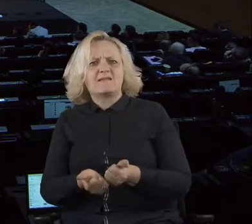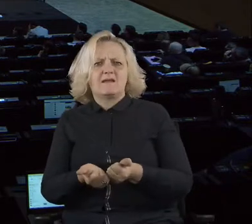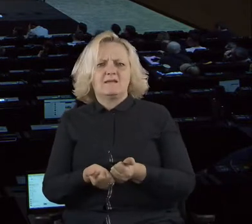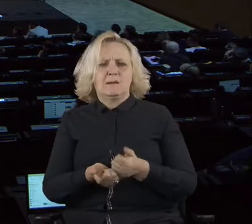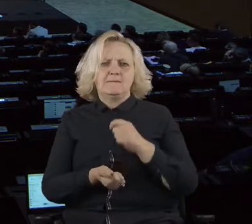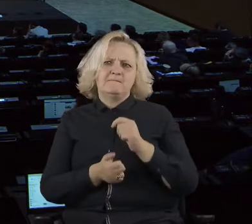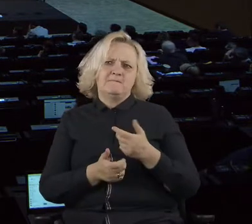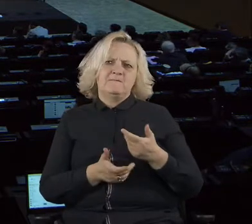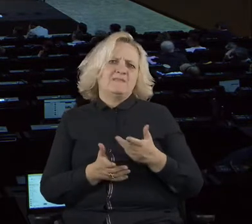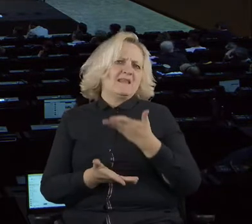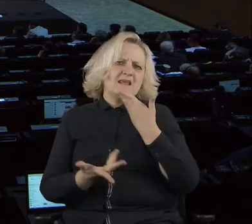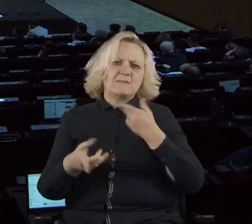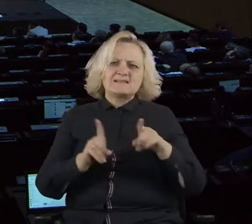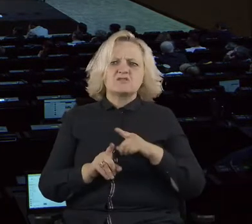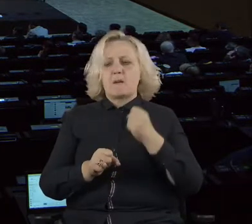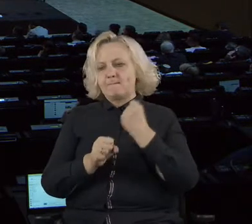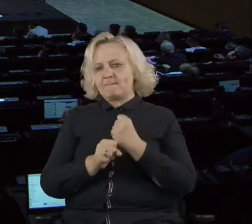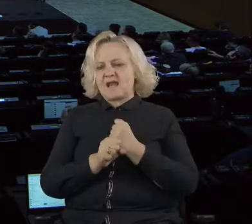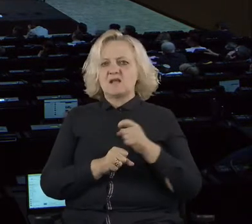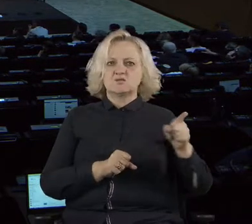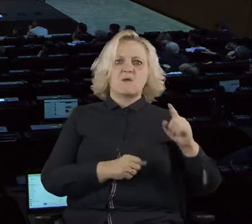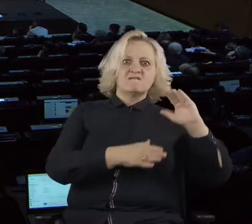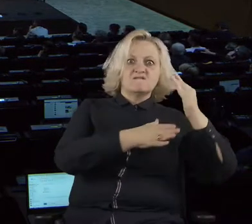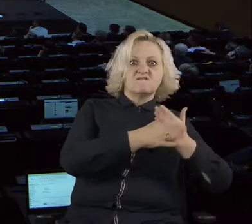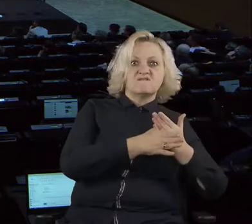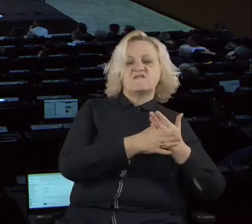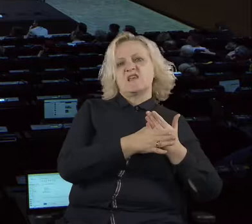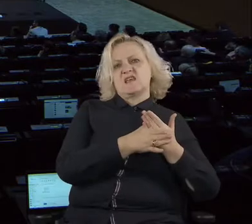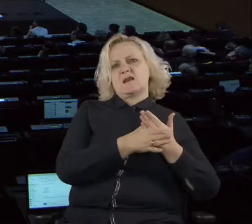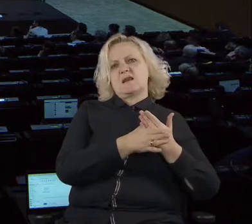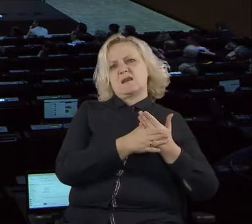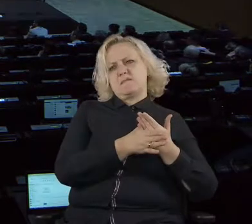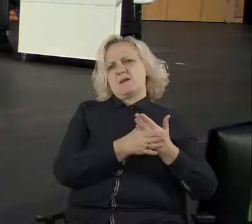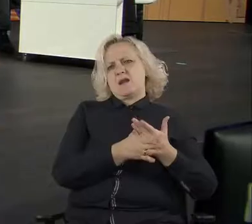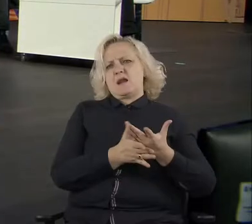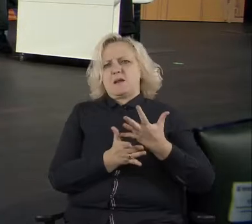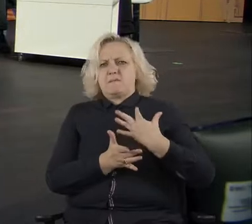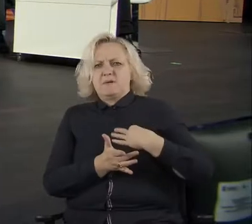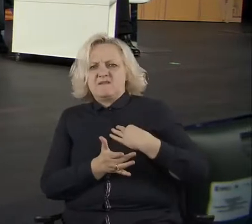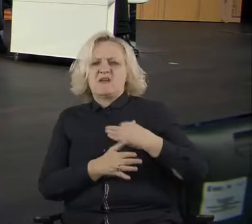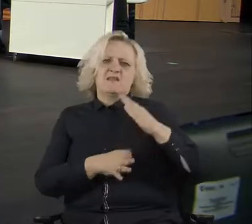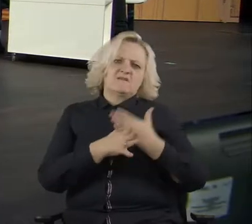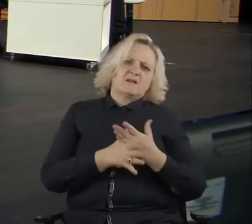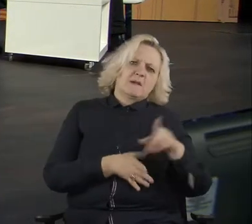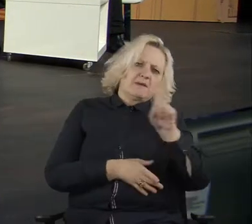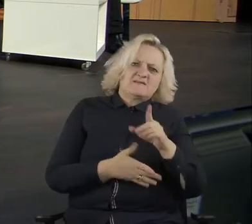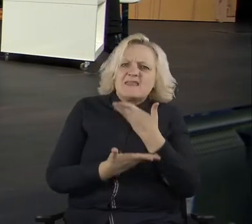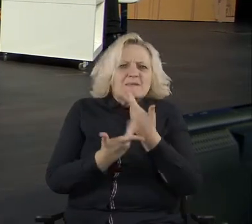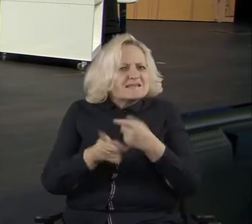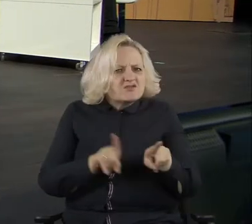public sector, for business, because it's of, because of technology and common challenges all our society faces.